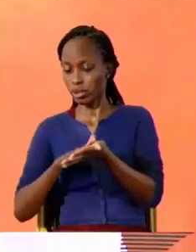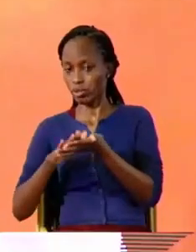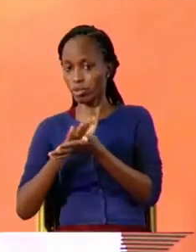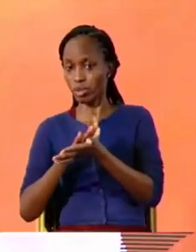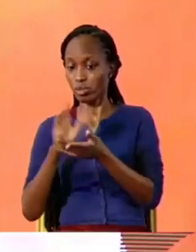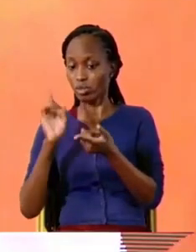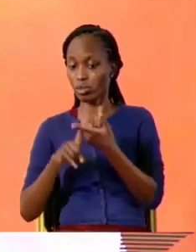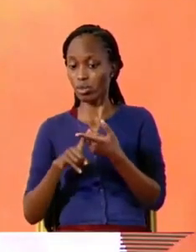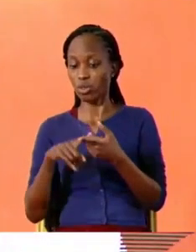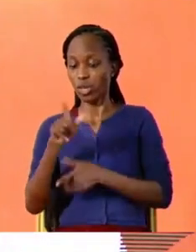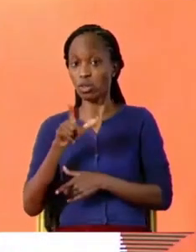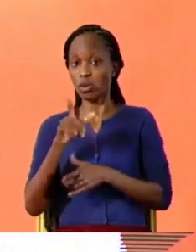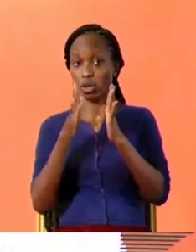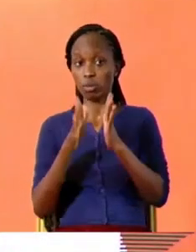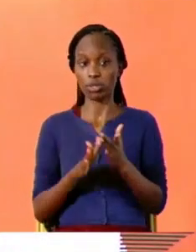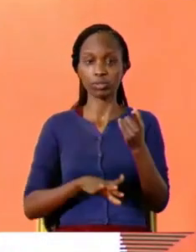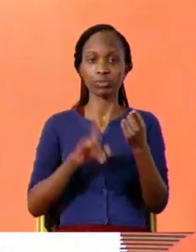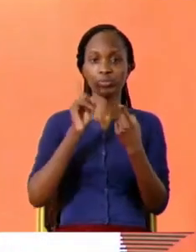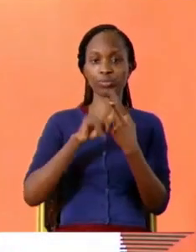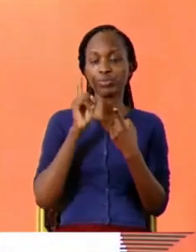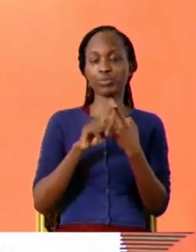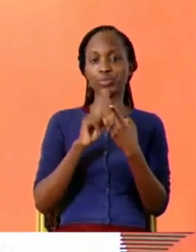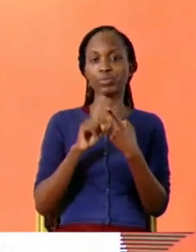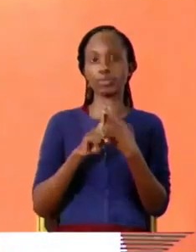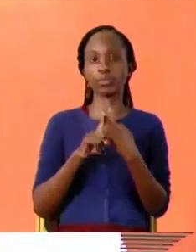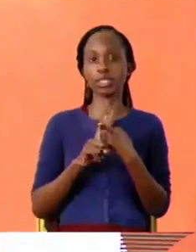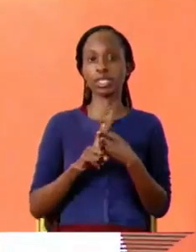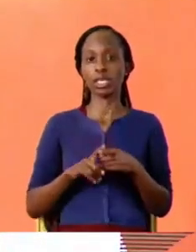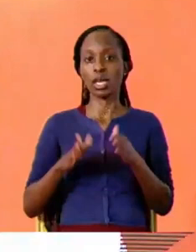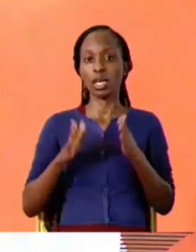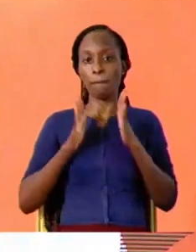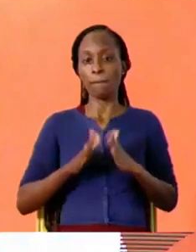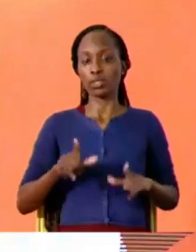first of all persons living with disability